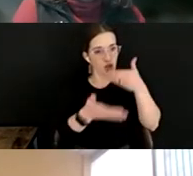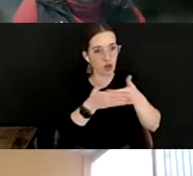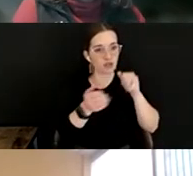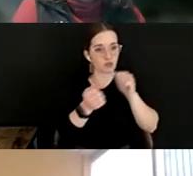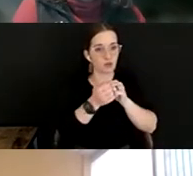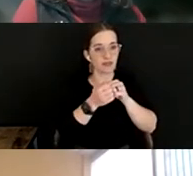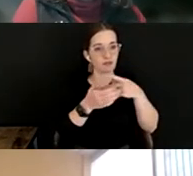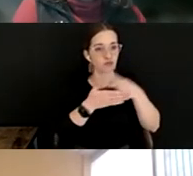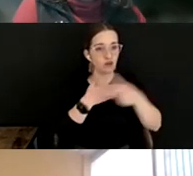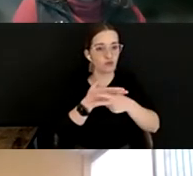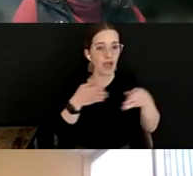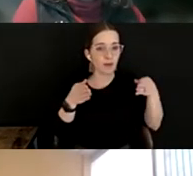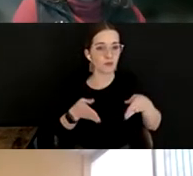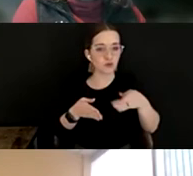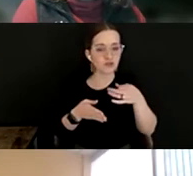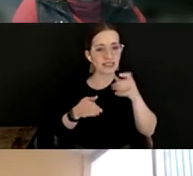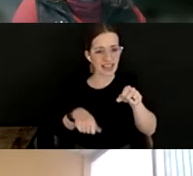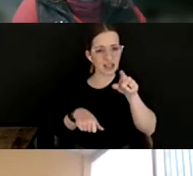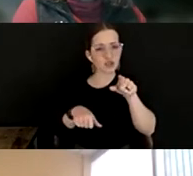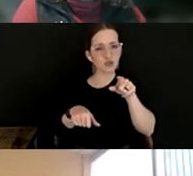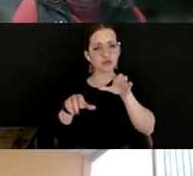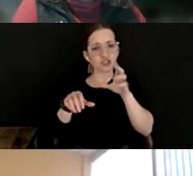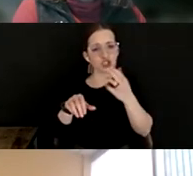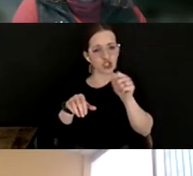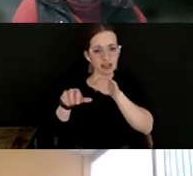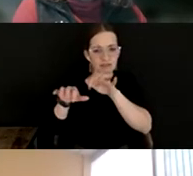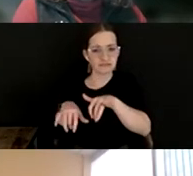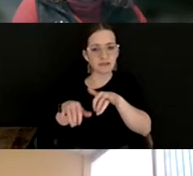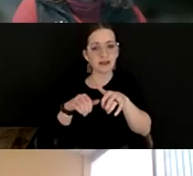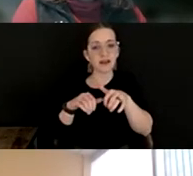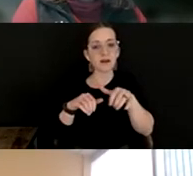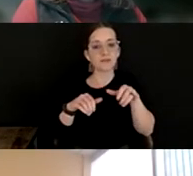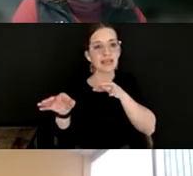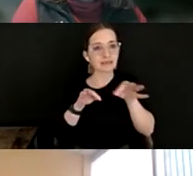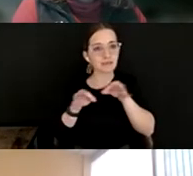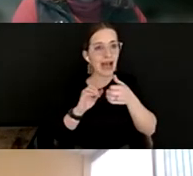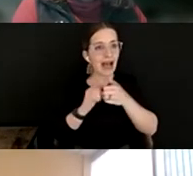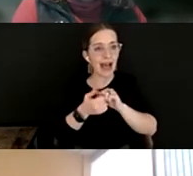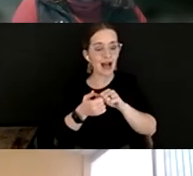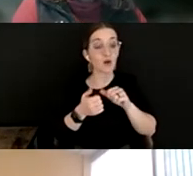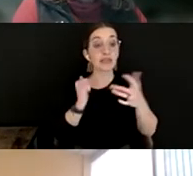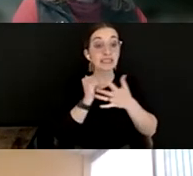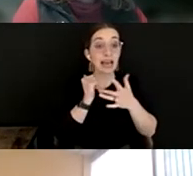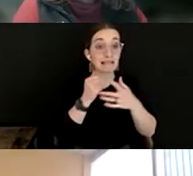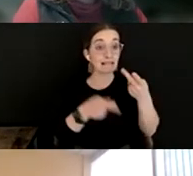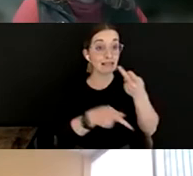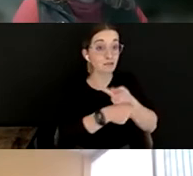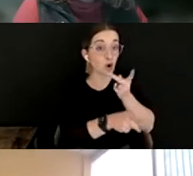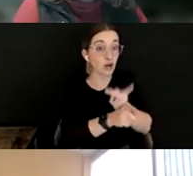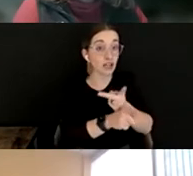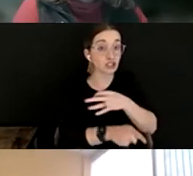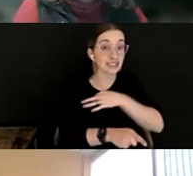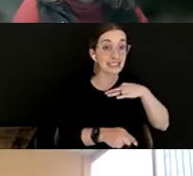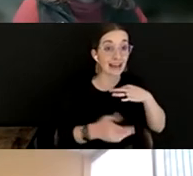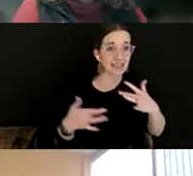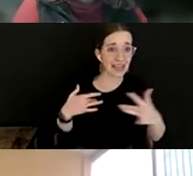how technical and production staffing concerns are impacting you, or